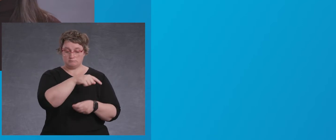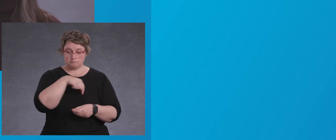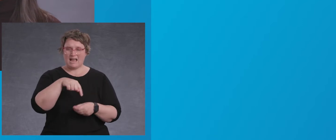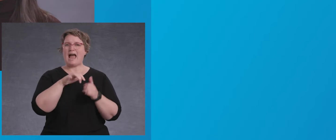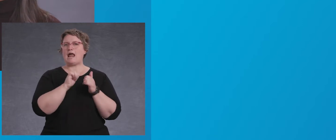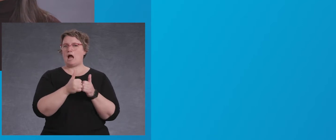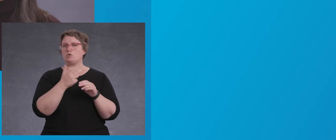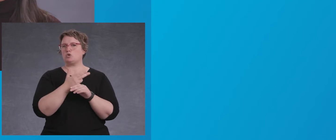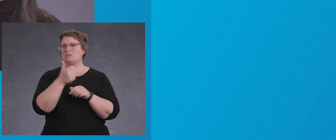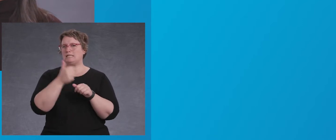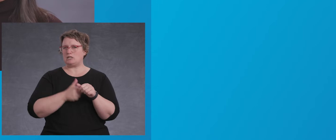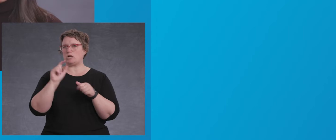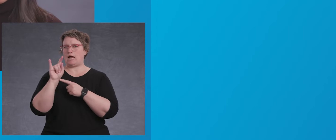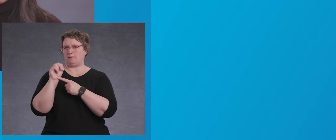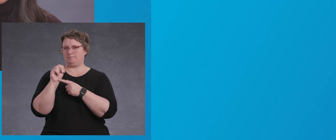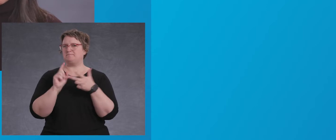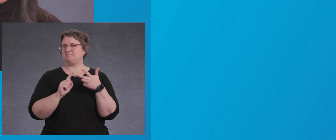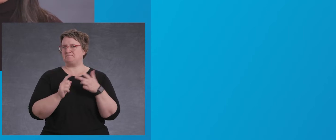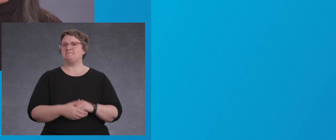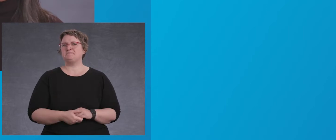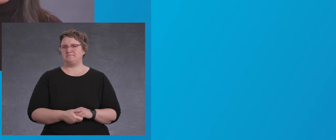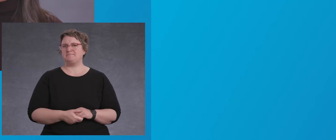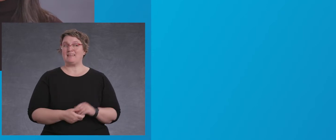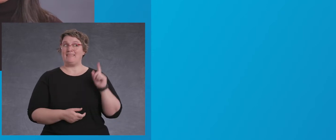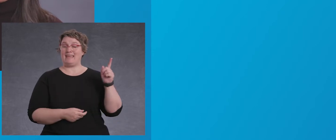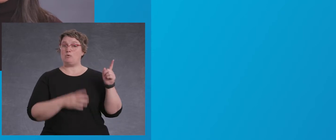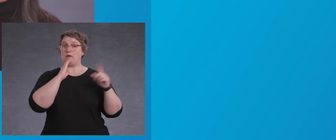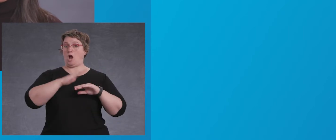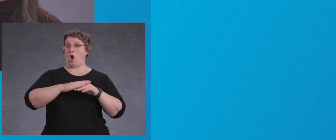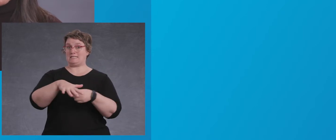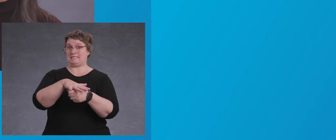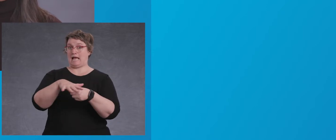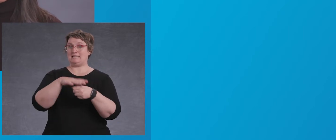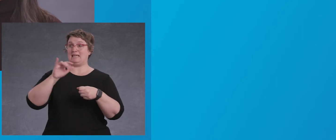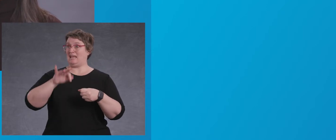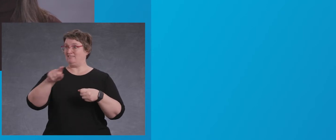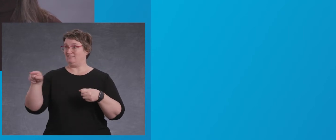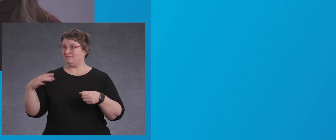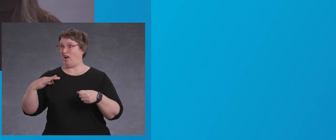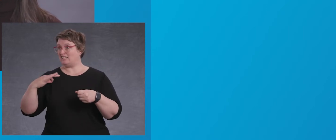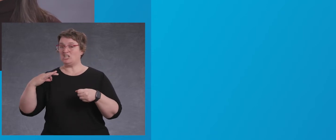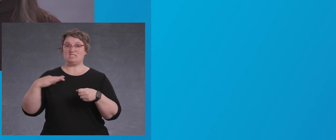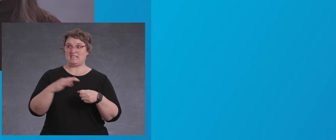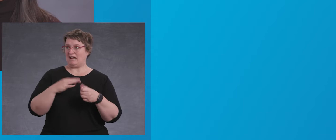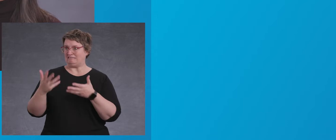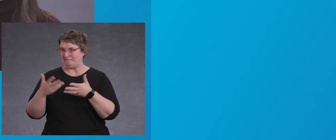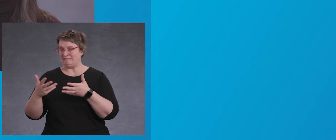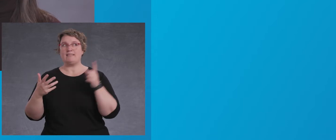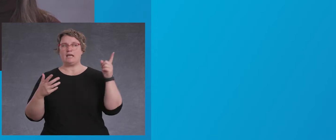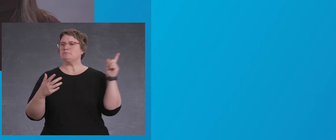use each item. Be the person on site to answer questions if staff or volunteers need support.